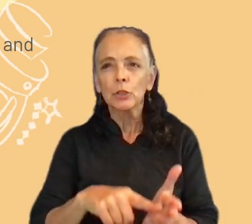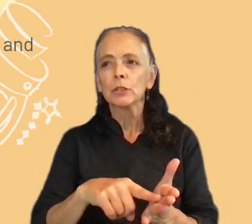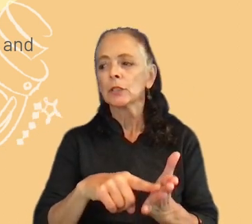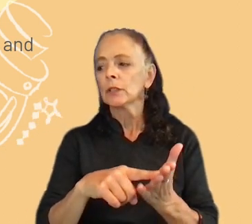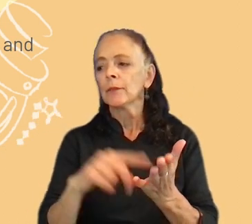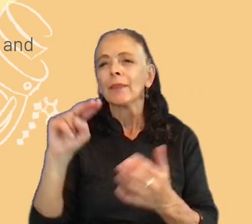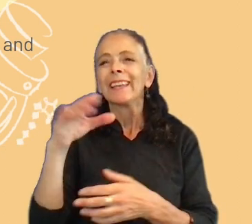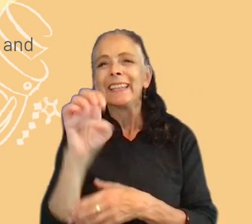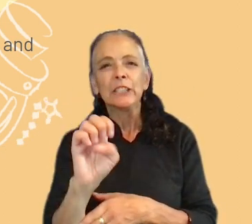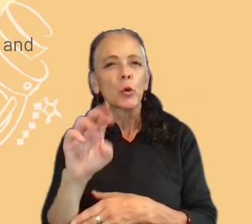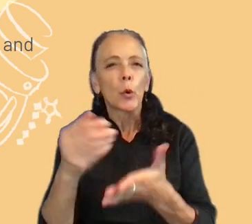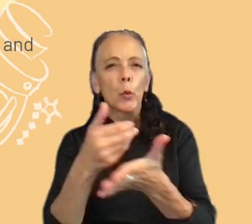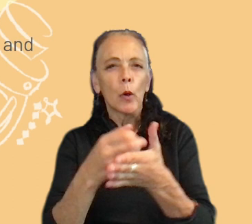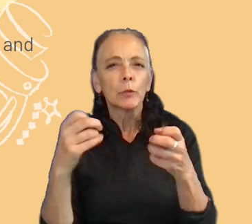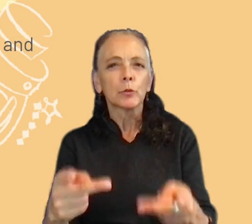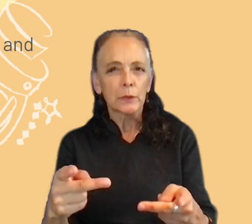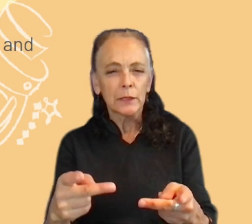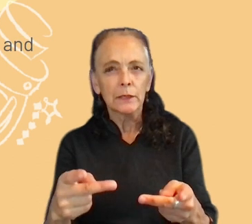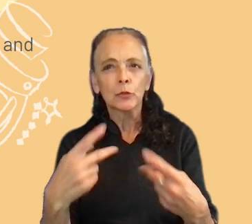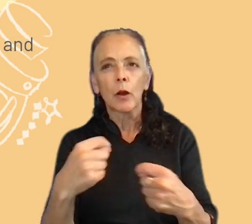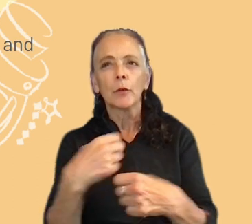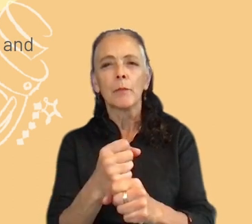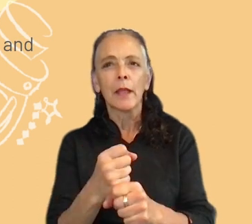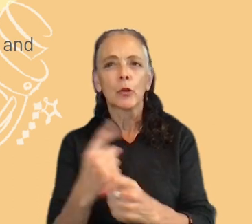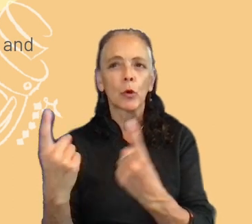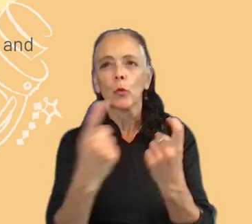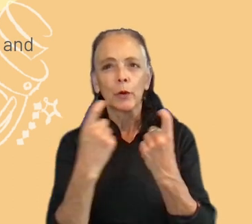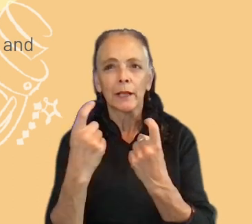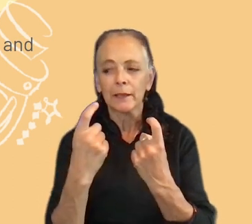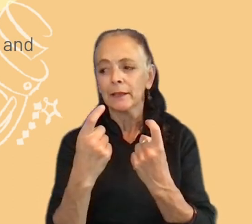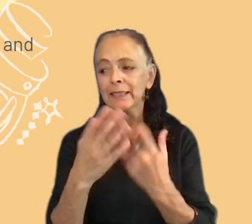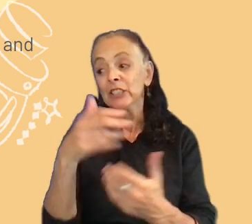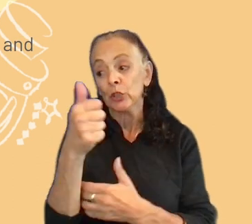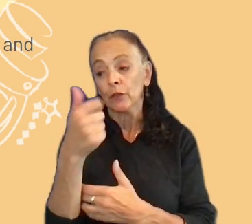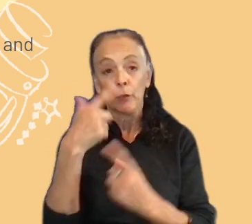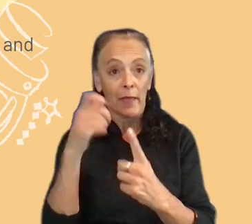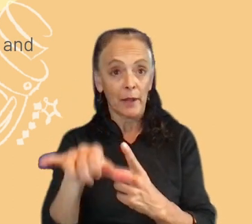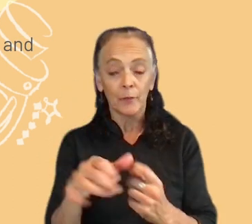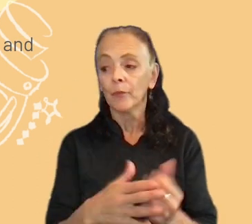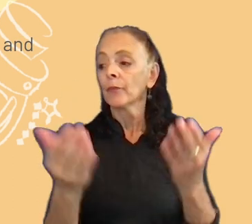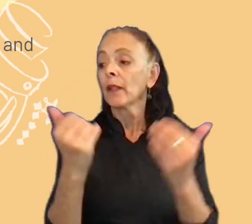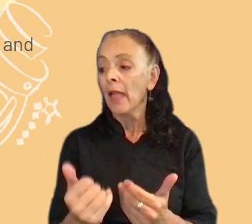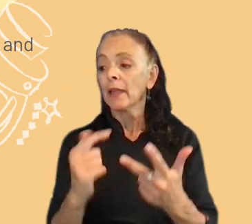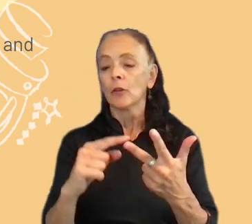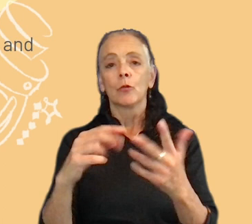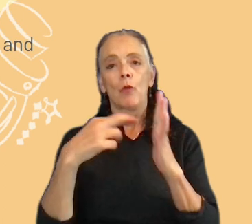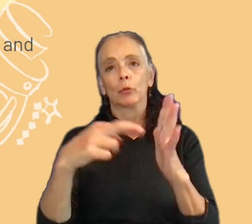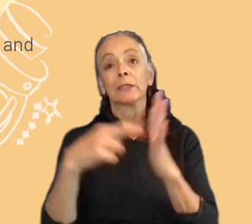new opportunities, and try to make recruiting easier from this. And representation.